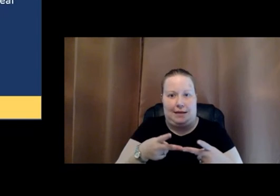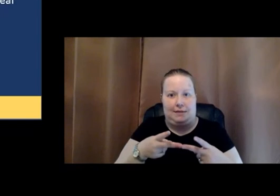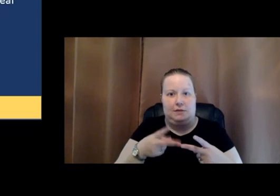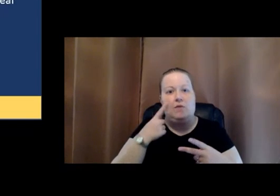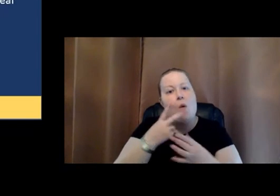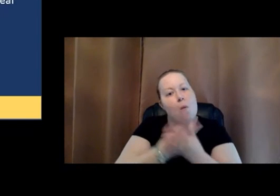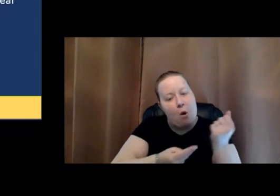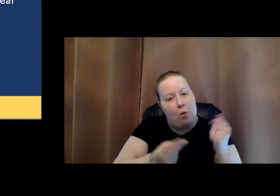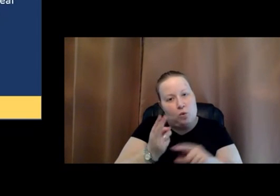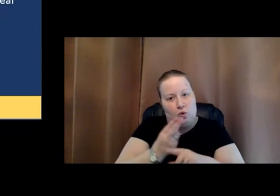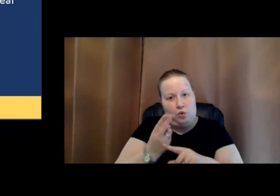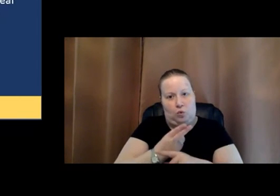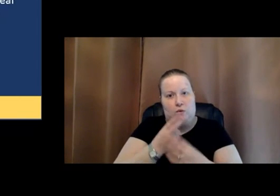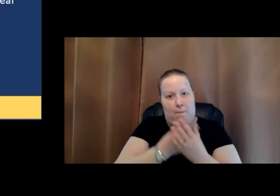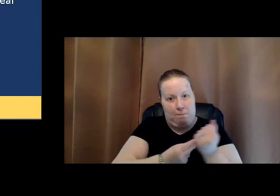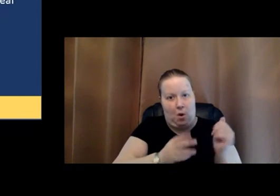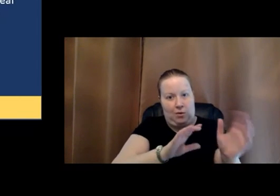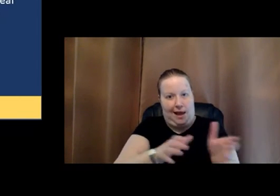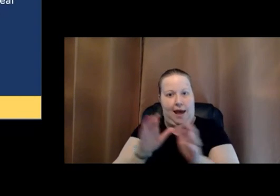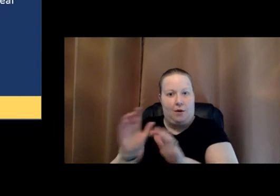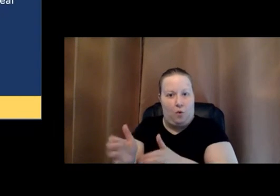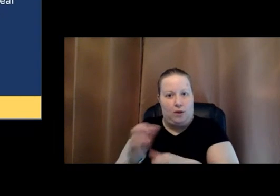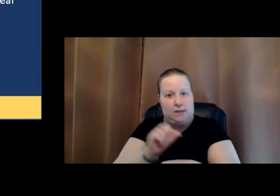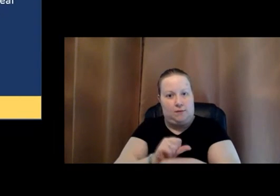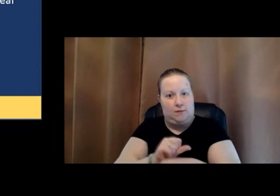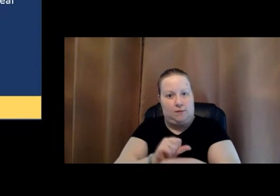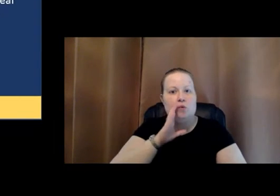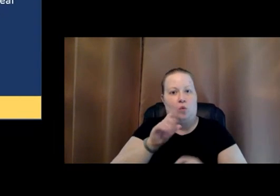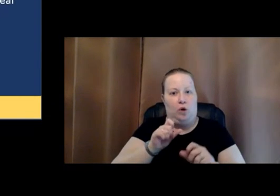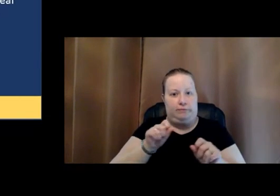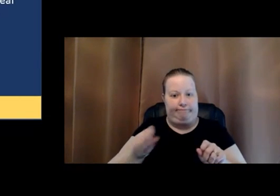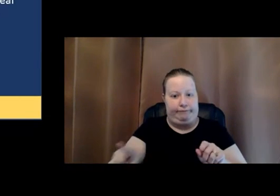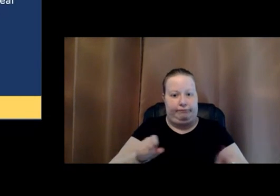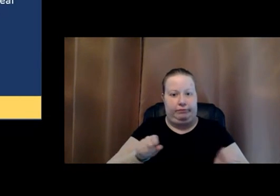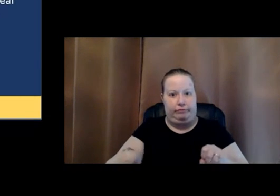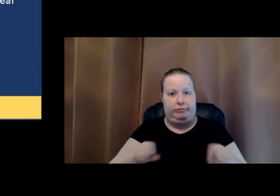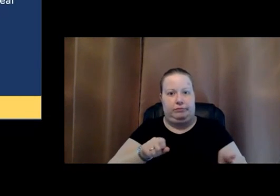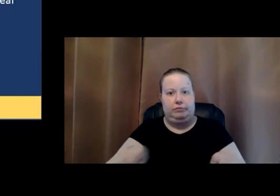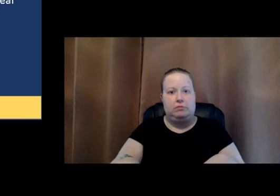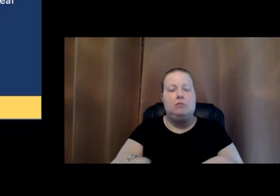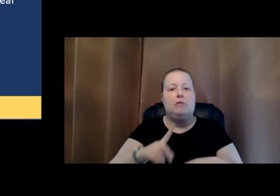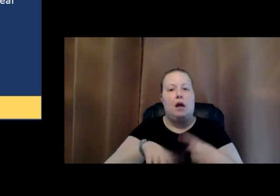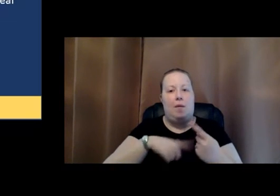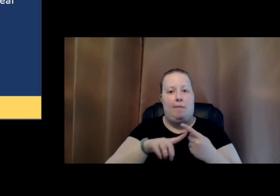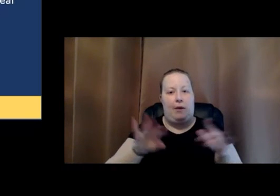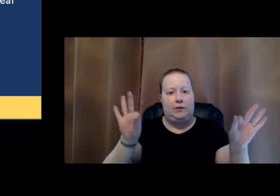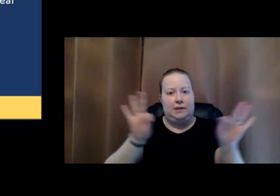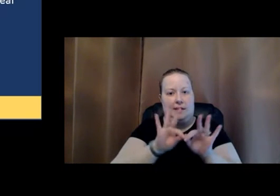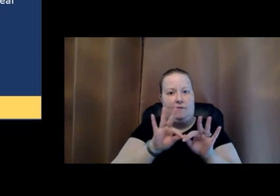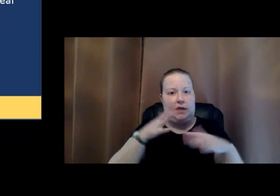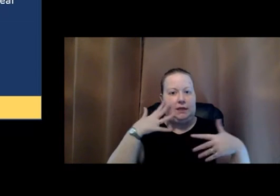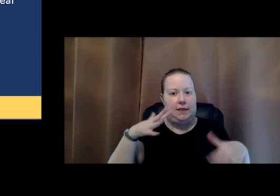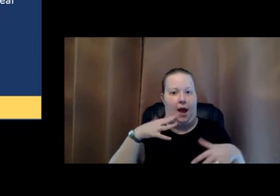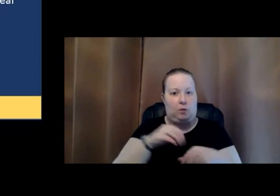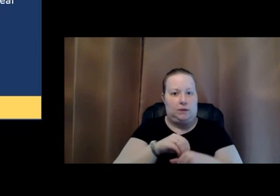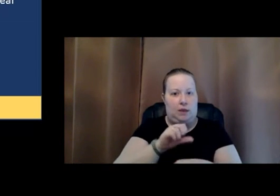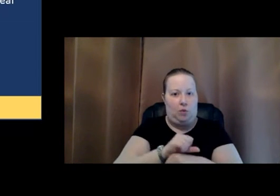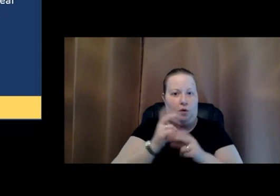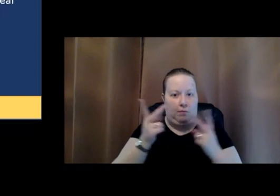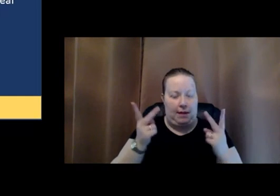Both categories of workers would receive notifications about significant sounds in the workplace.